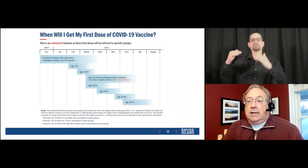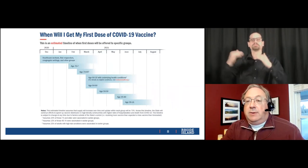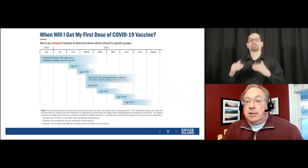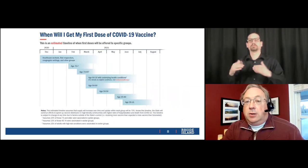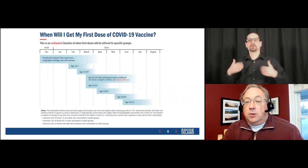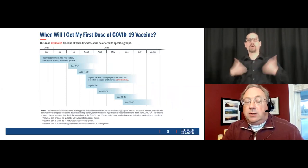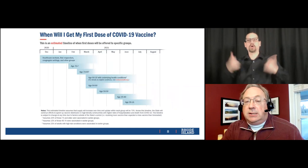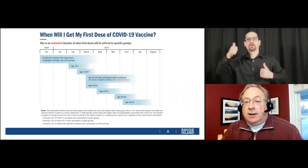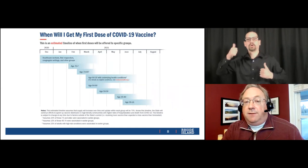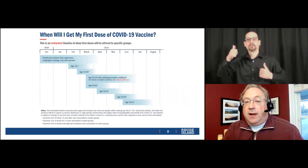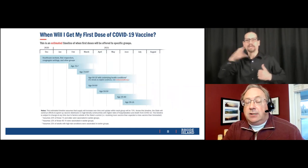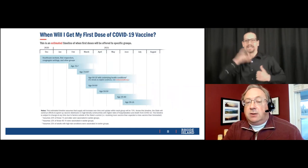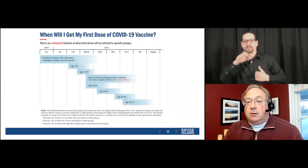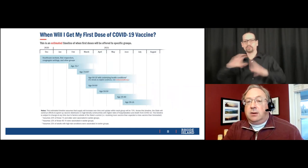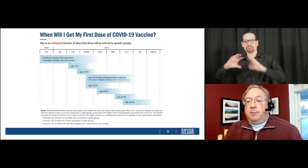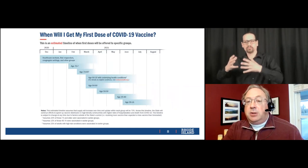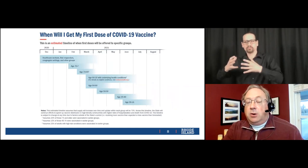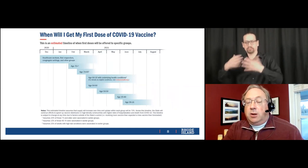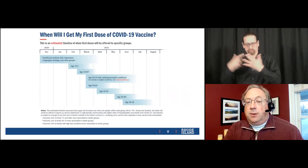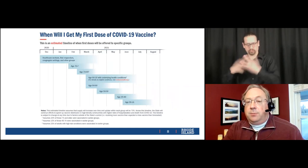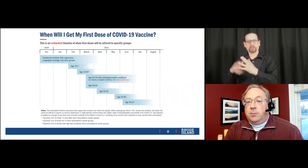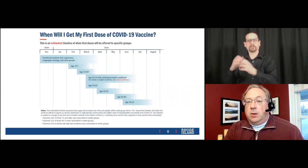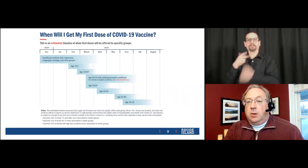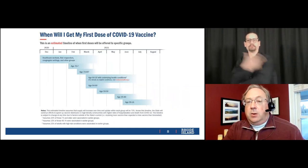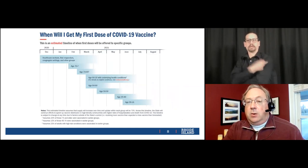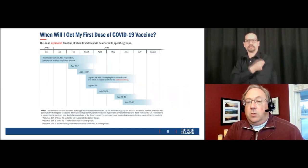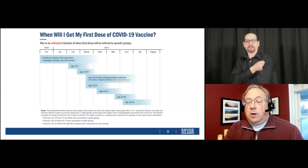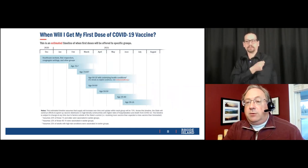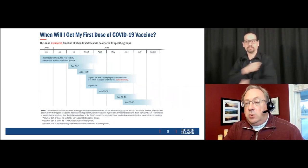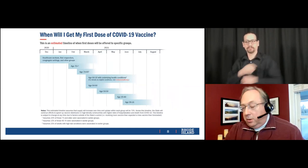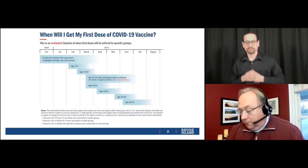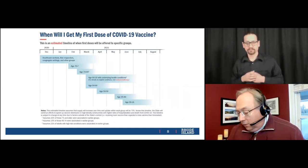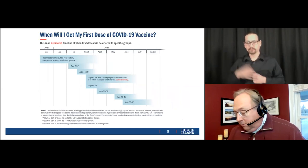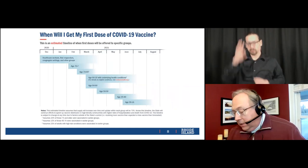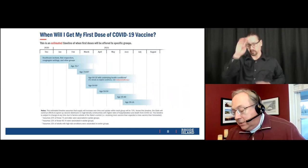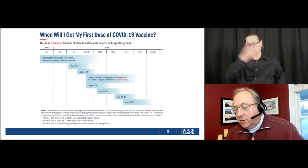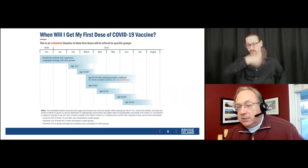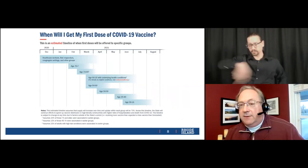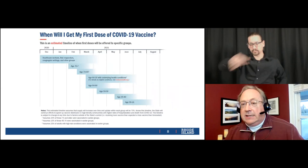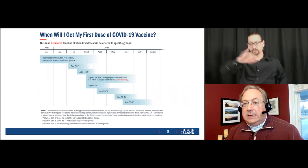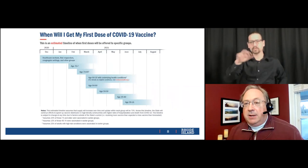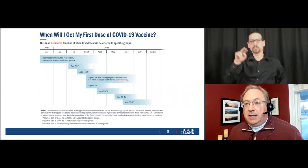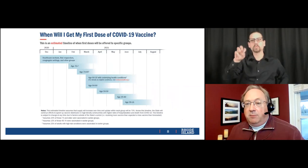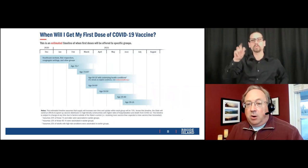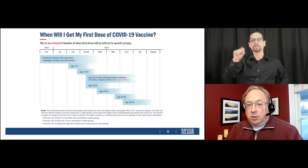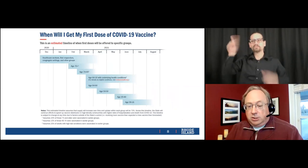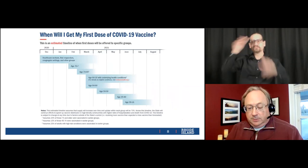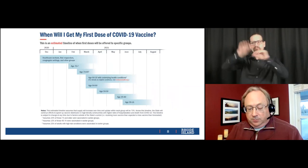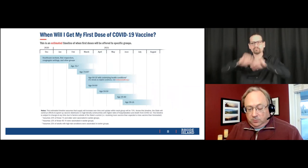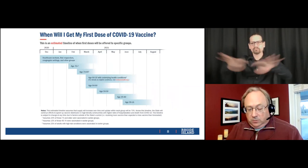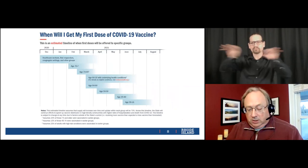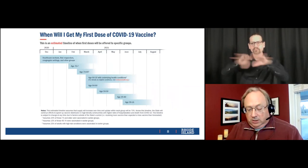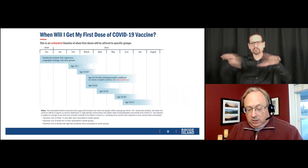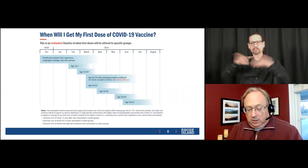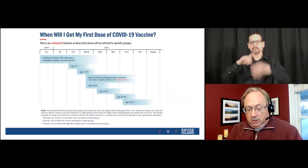Recently, it was in the news that said Pfizer and Moderna would have 240 million doses of vaccine by the end of March.